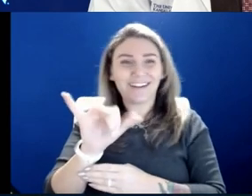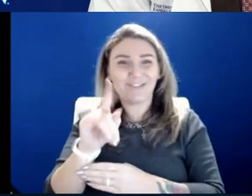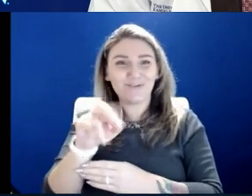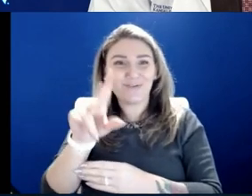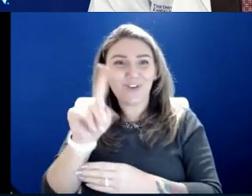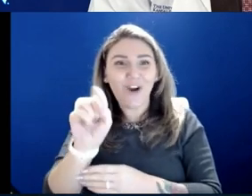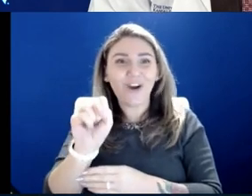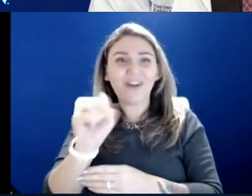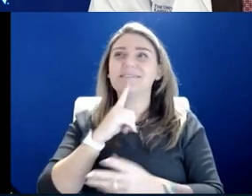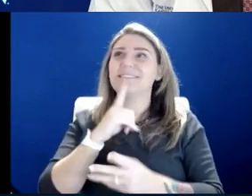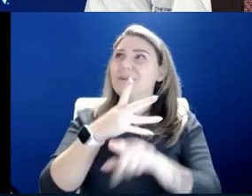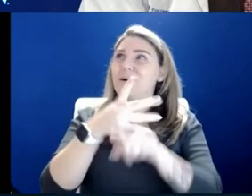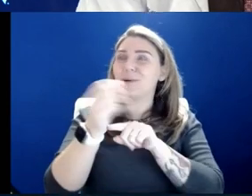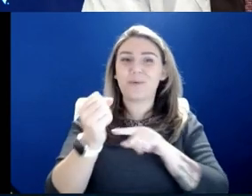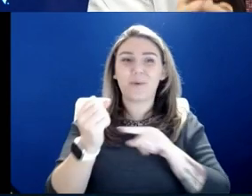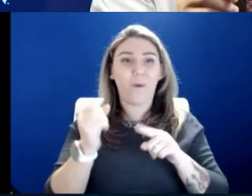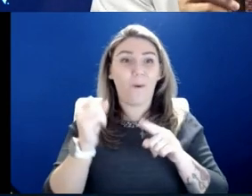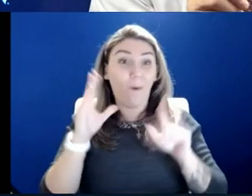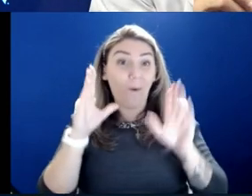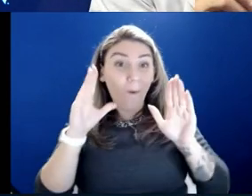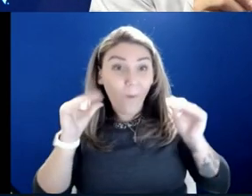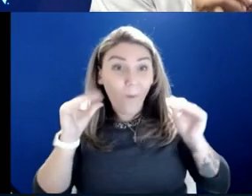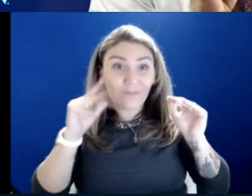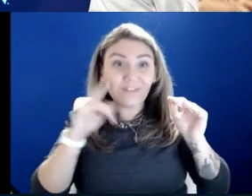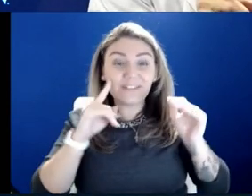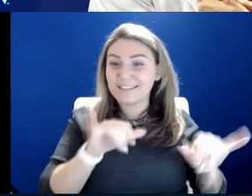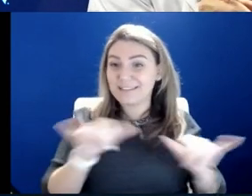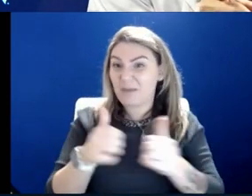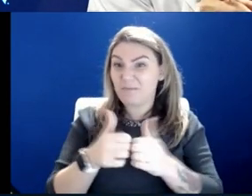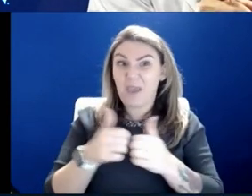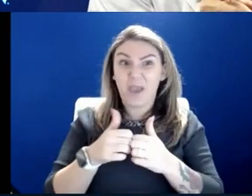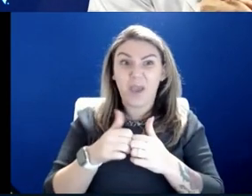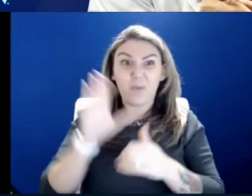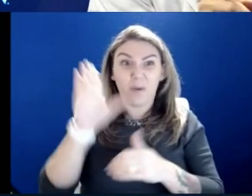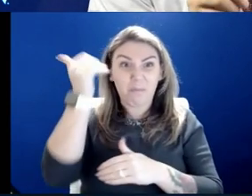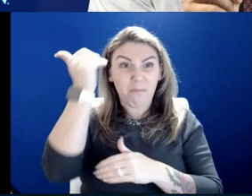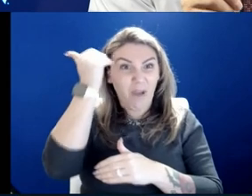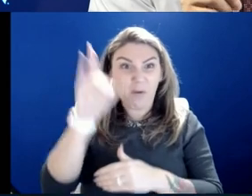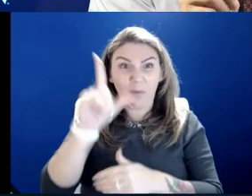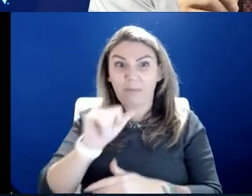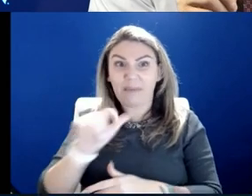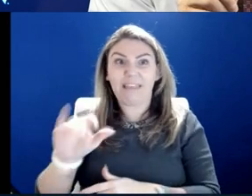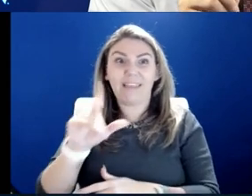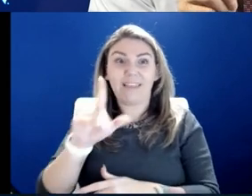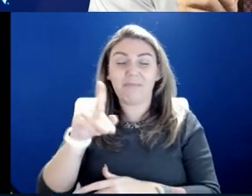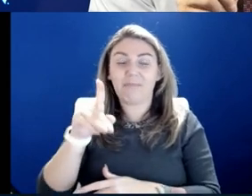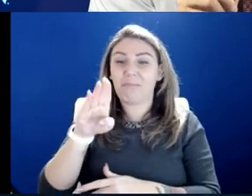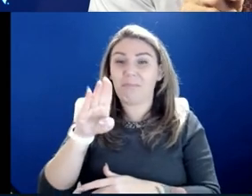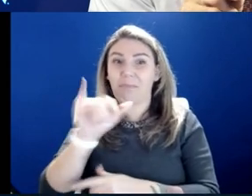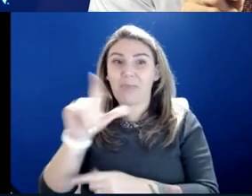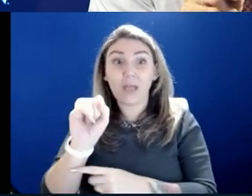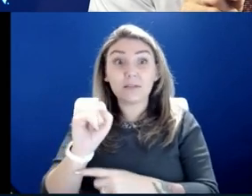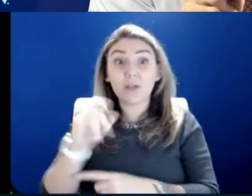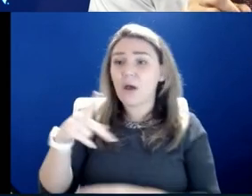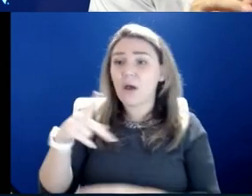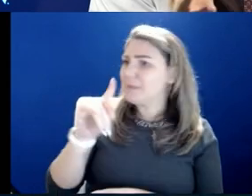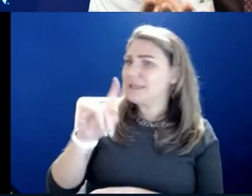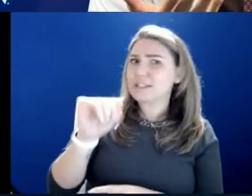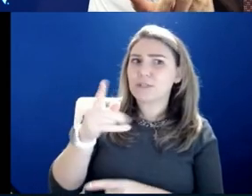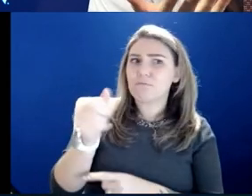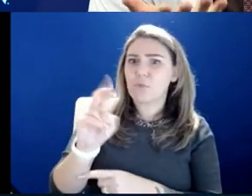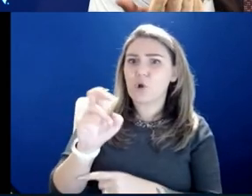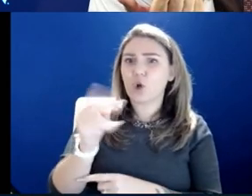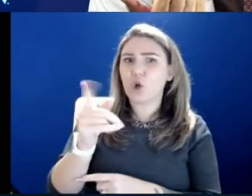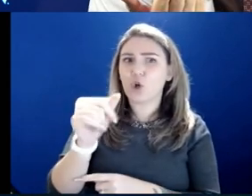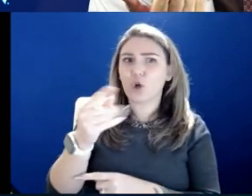do the same thing against those darn old Buffalo Bills. By the way, what did the Pittsburgh mayor send you? You had, I think, Joe's barbecue on the line. Has